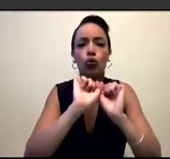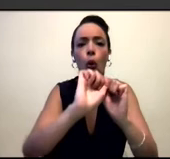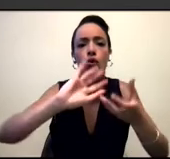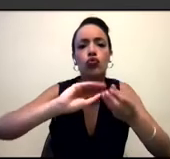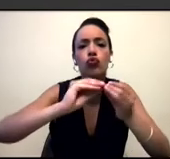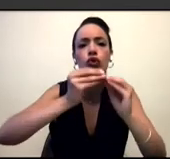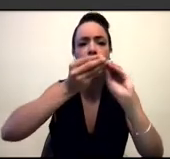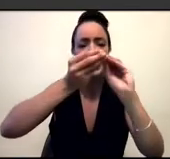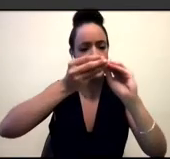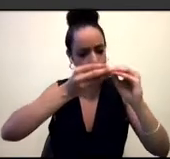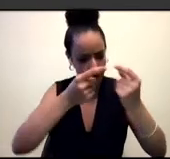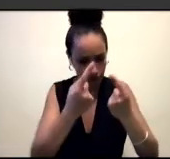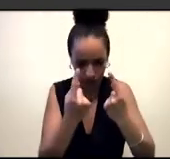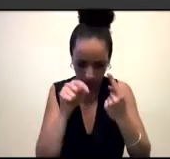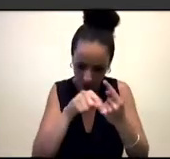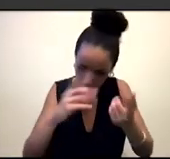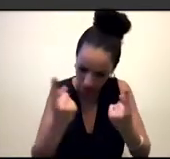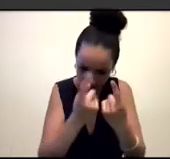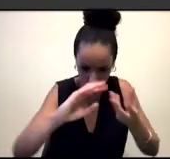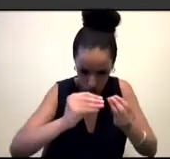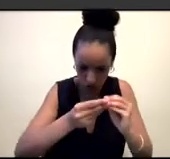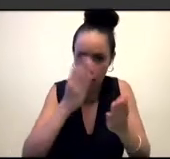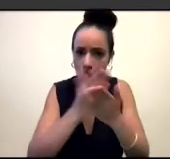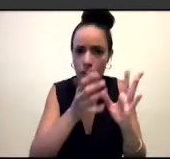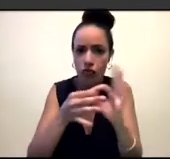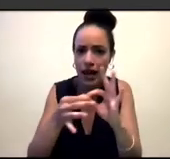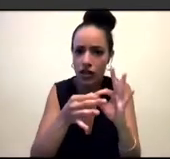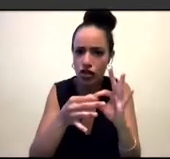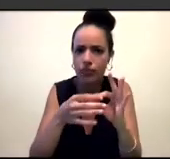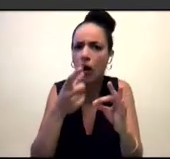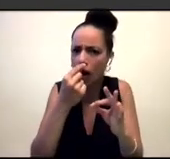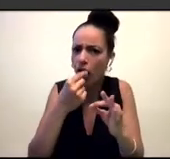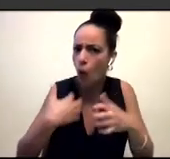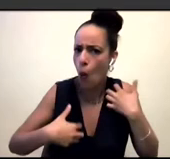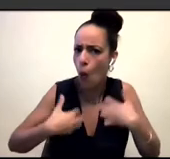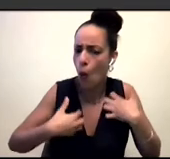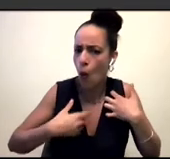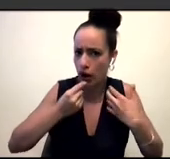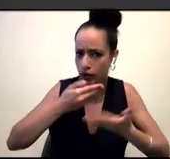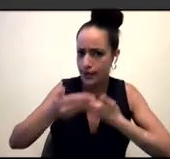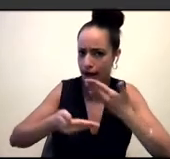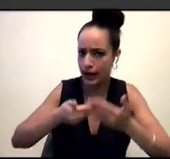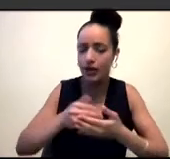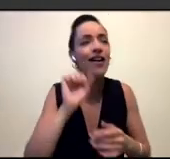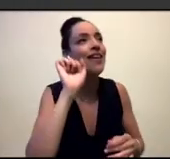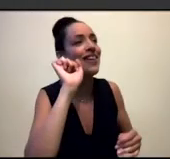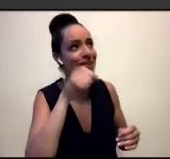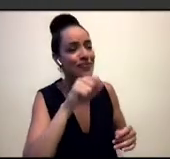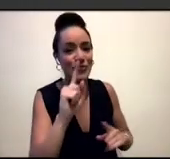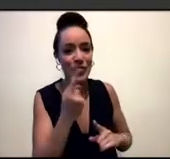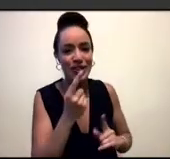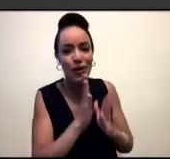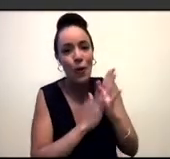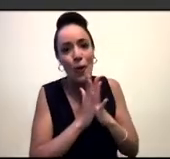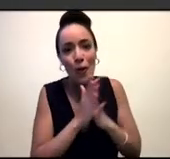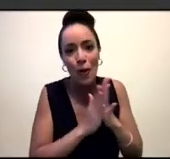I find fascinating. And can you talk to us a bit about that? Yeah. So first of all, I'm so excited to be here. Thank you for